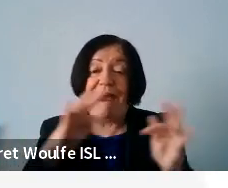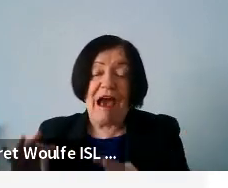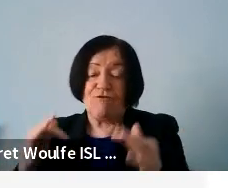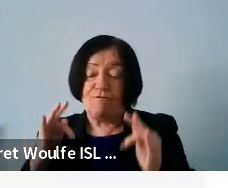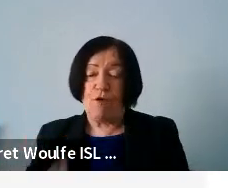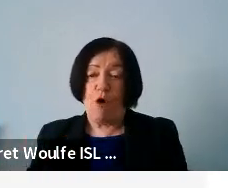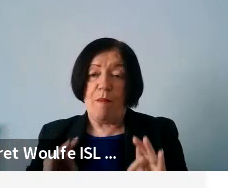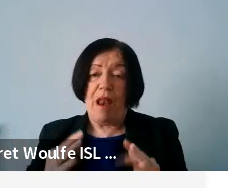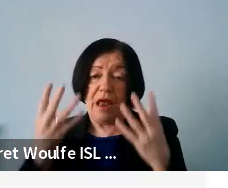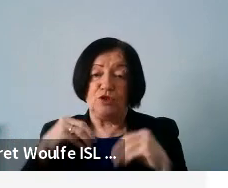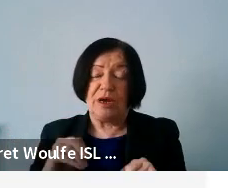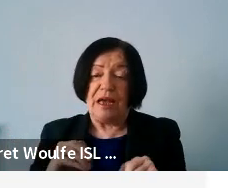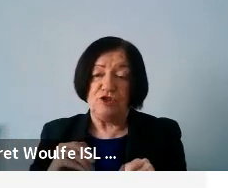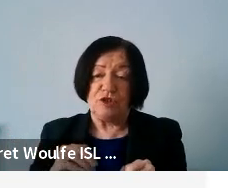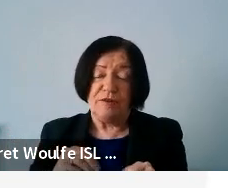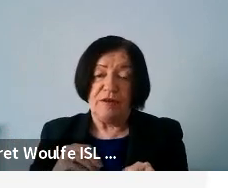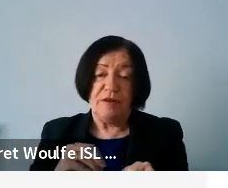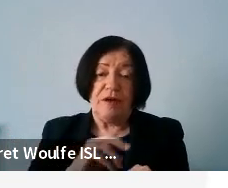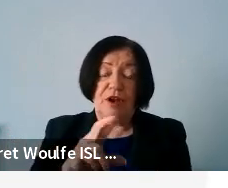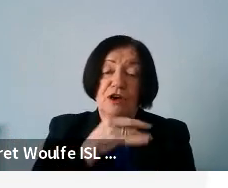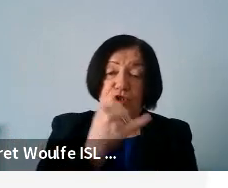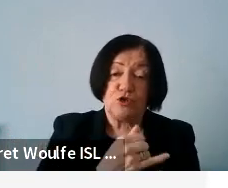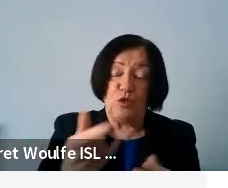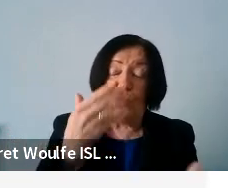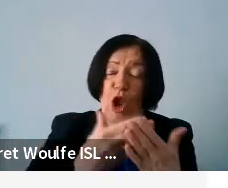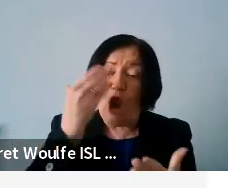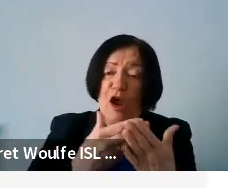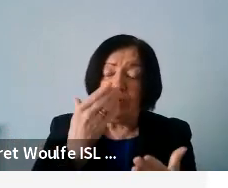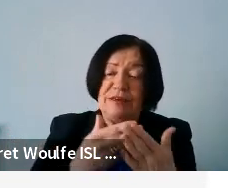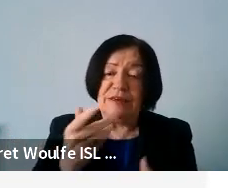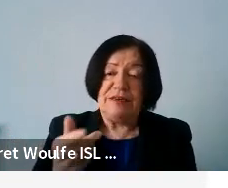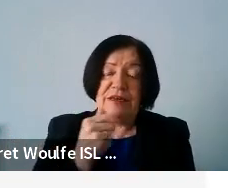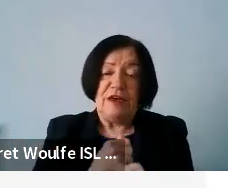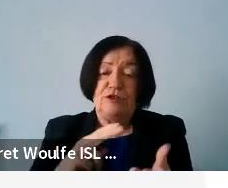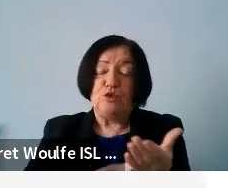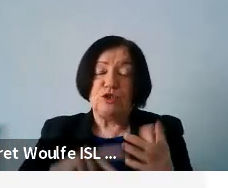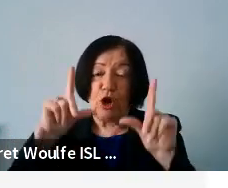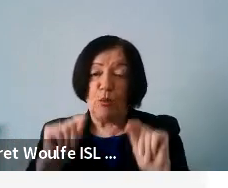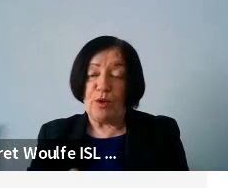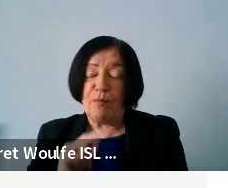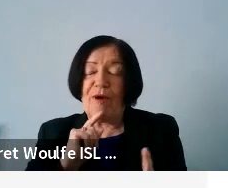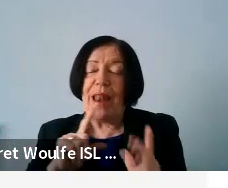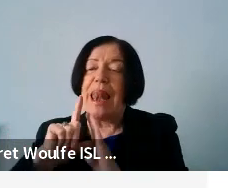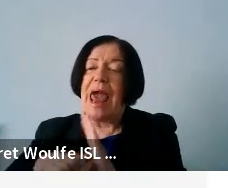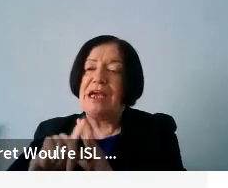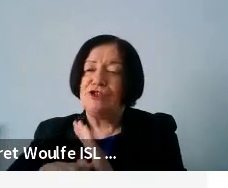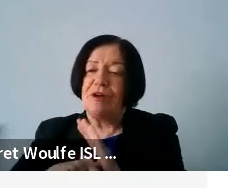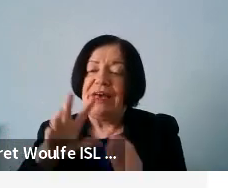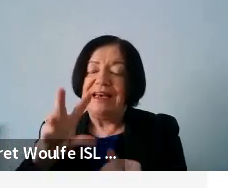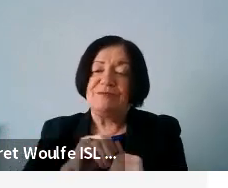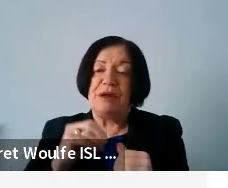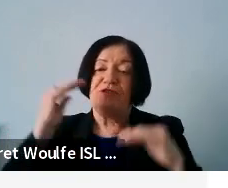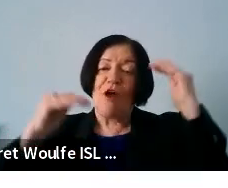education? So, meaning not at school, when you learn about how to use a computer, but afterwards, especially for